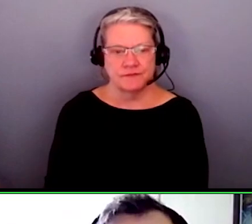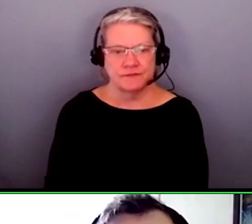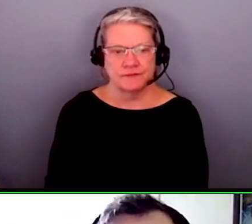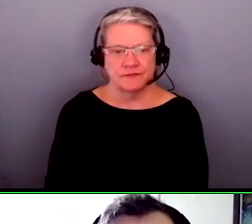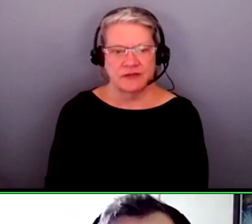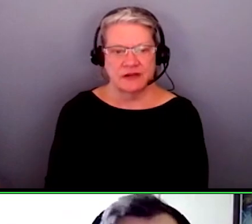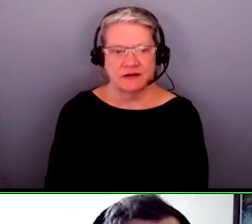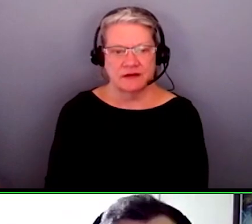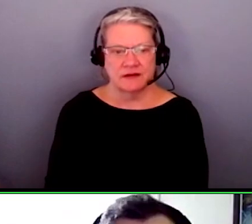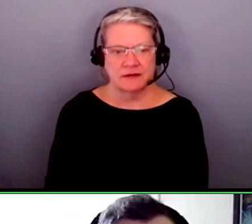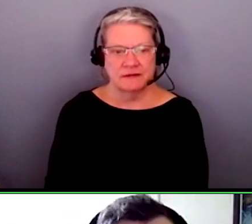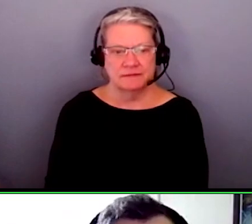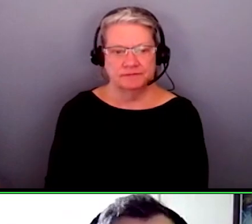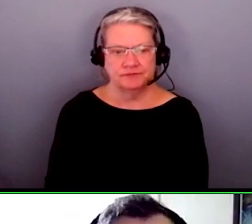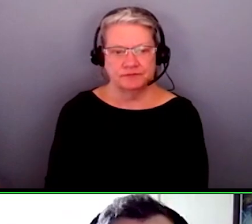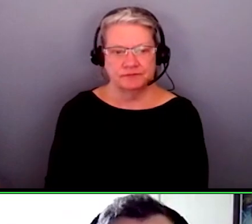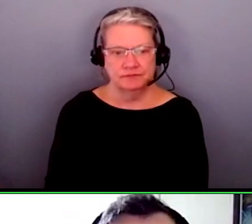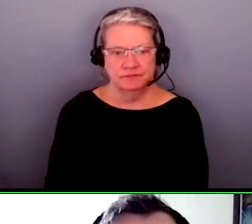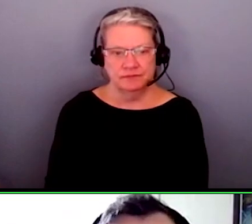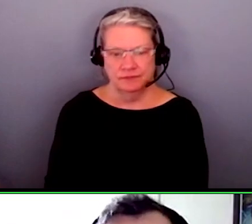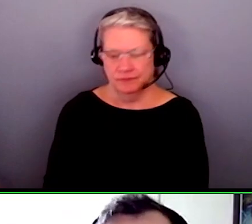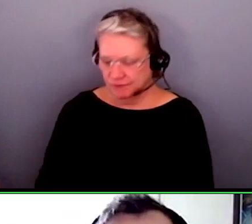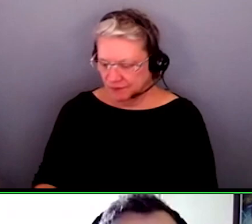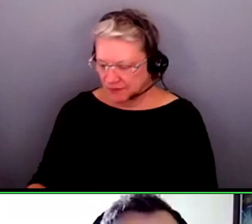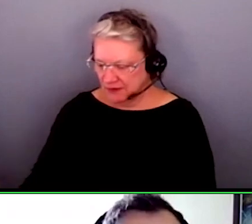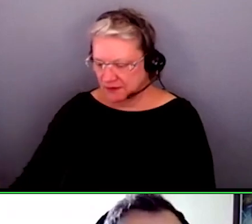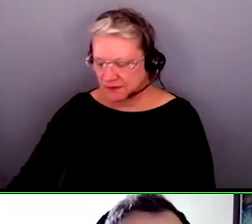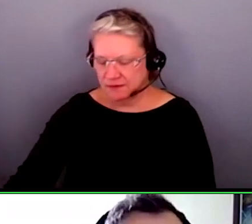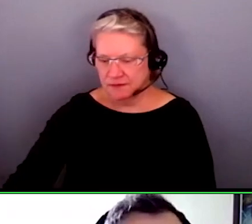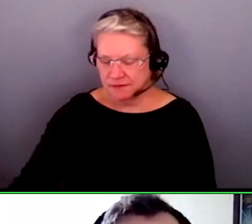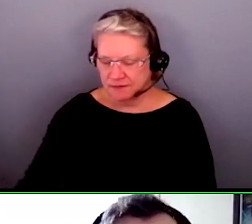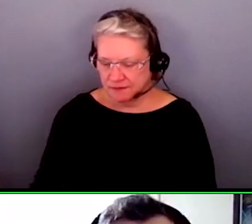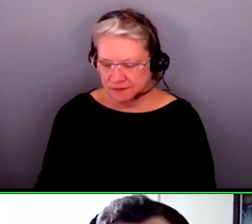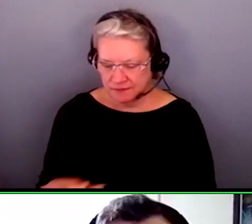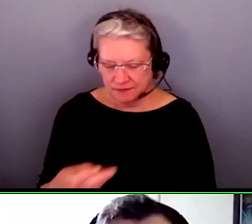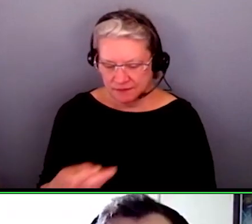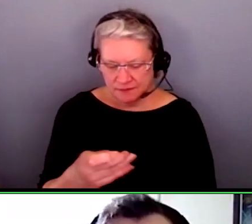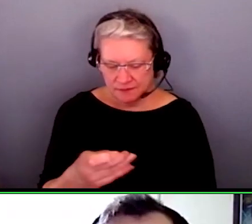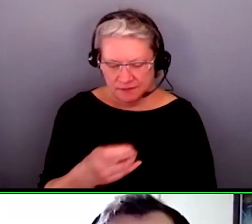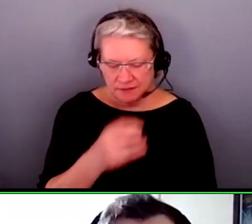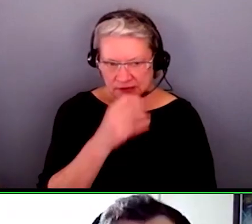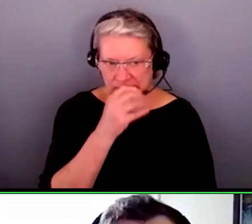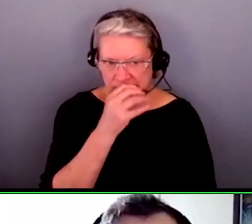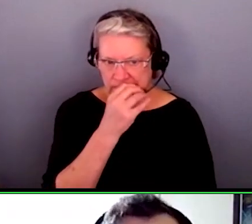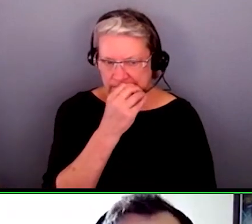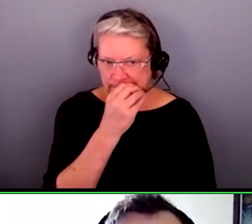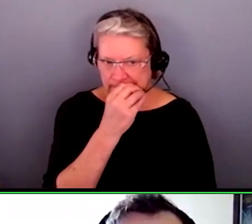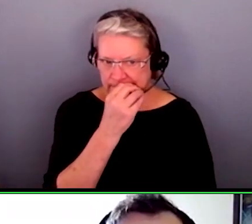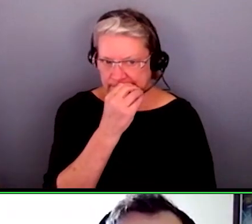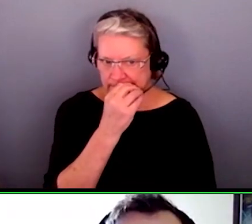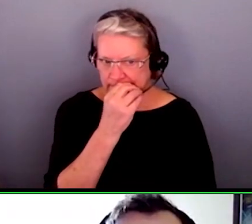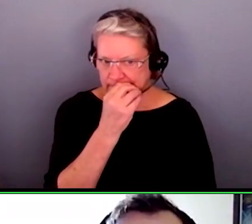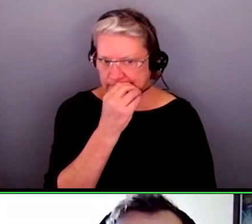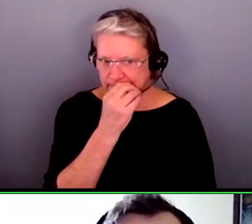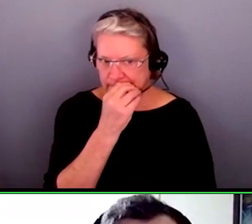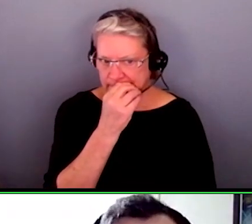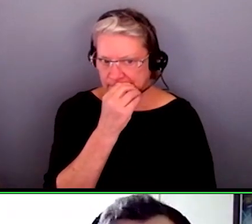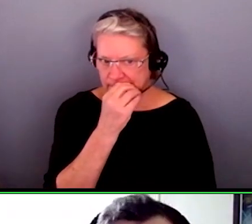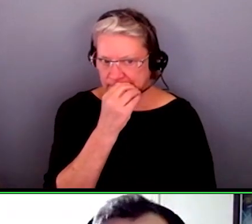if, you know, a toothache spirals into something bigger, can have really massive and